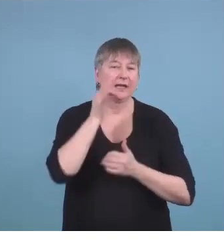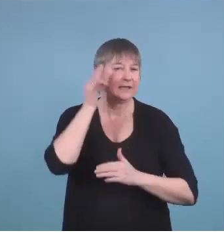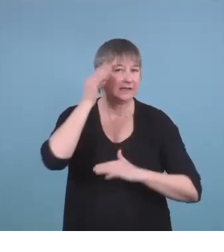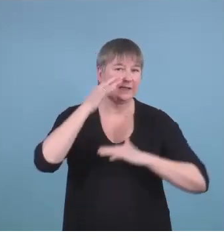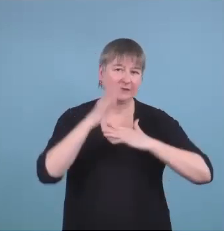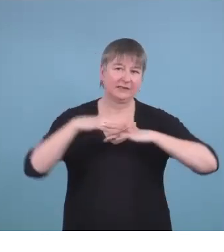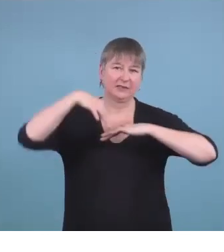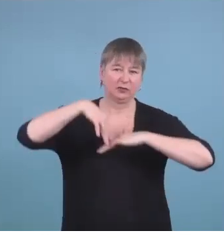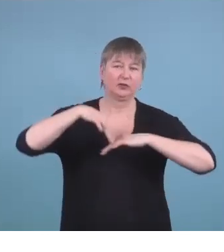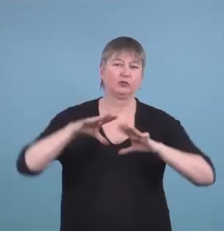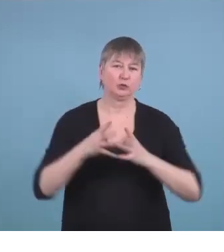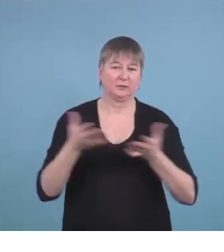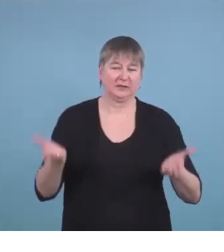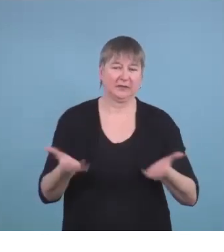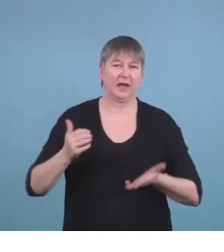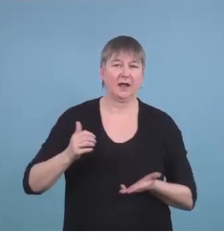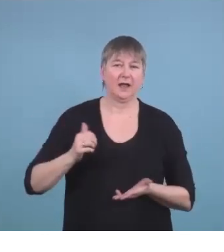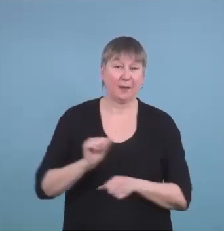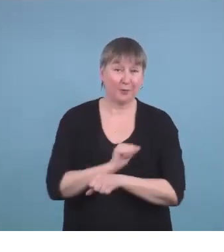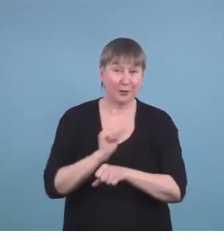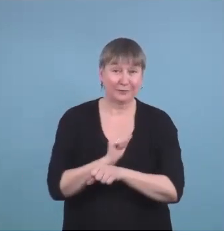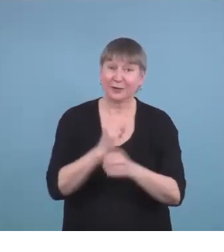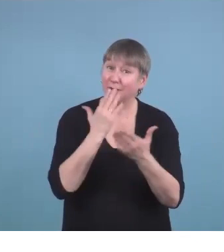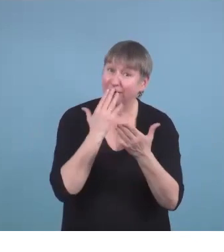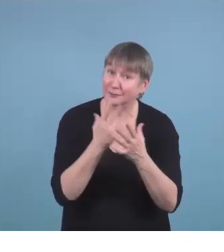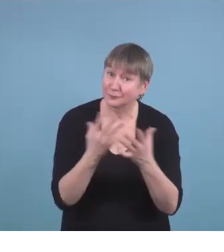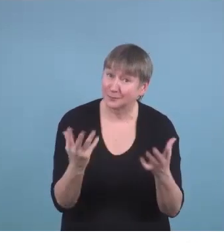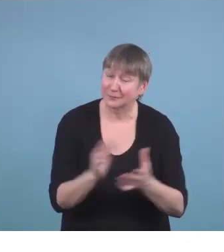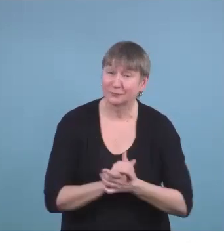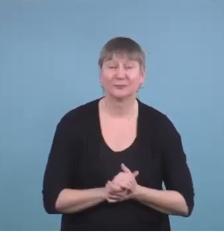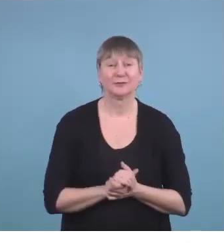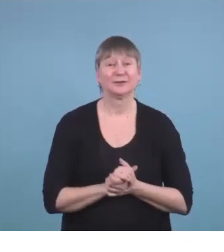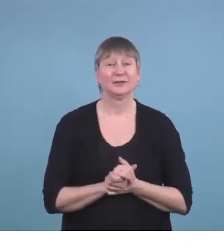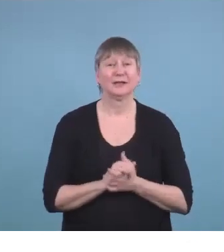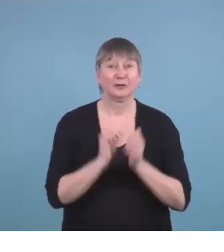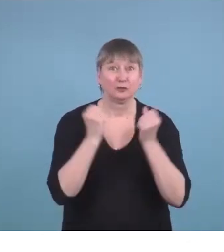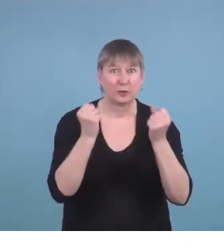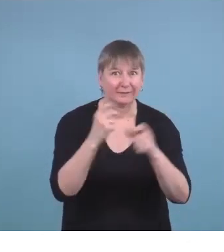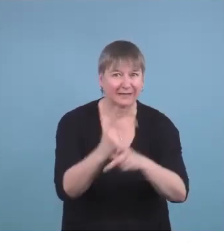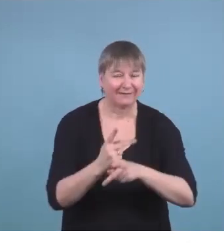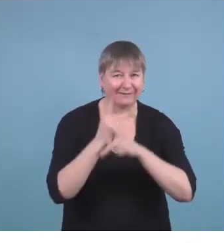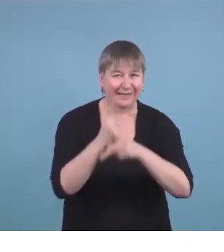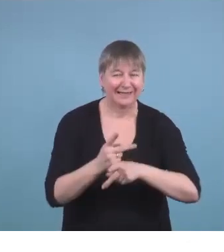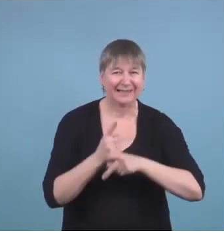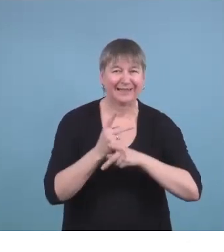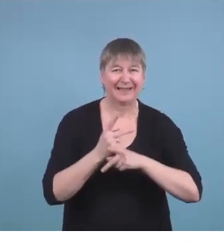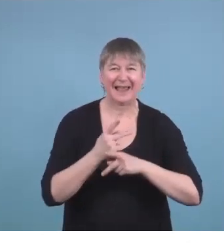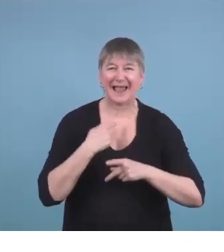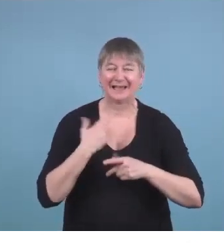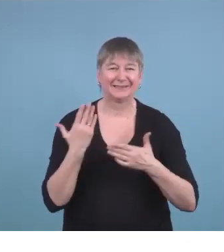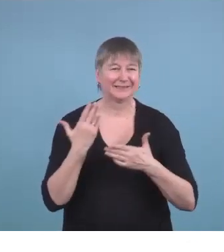groups in Alberta. Thank you so much and drive safely. Have a good